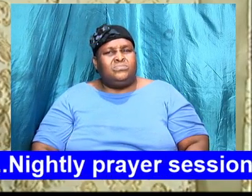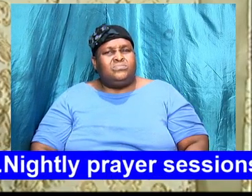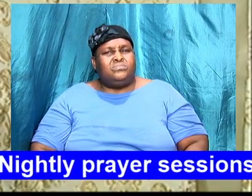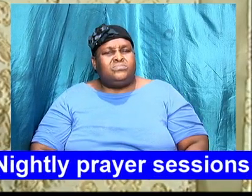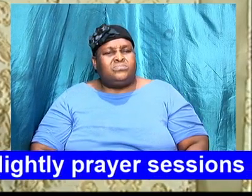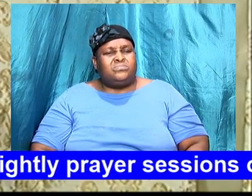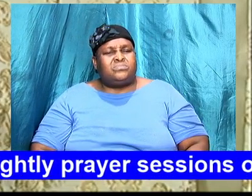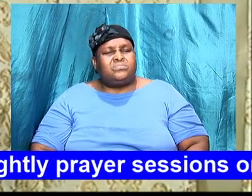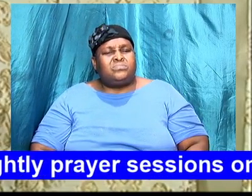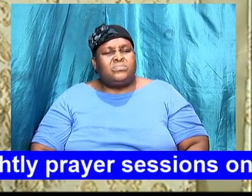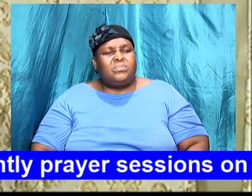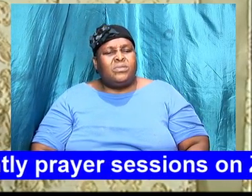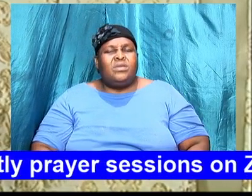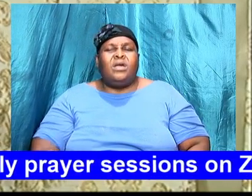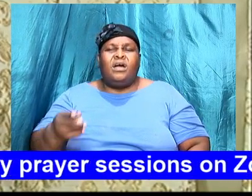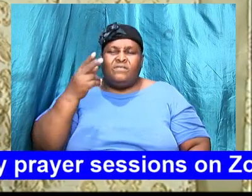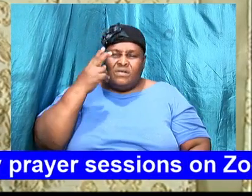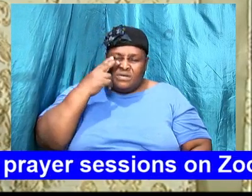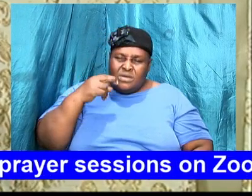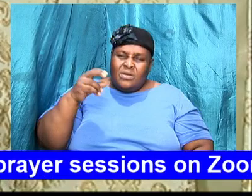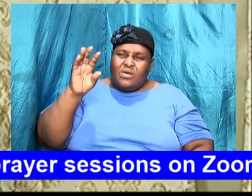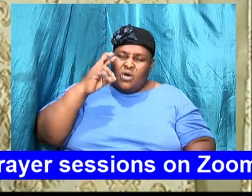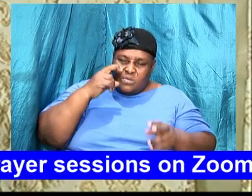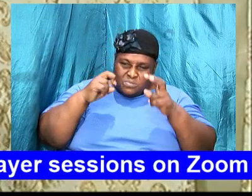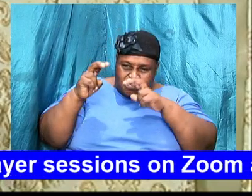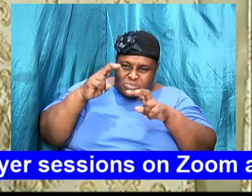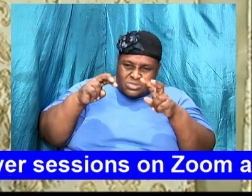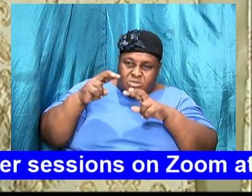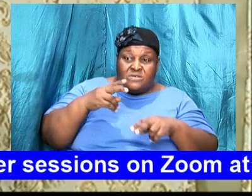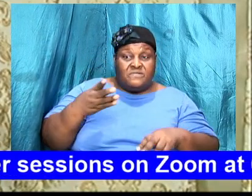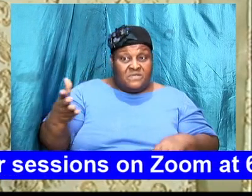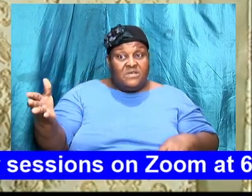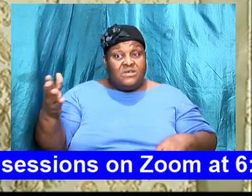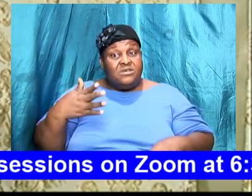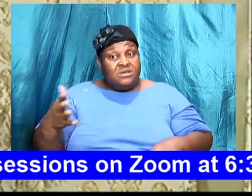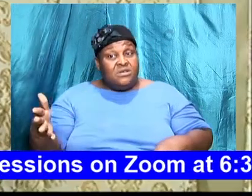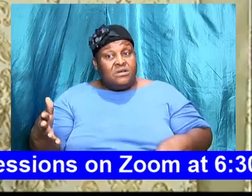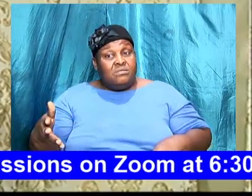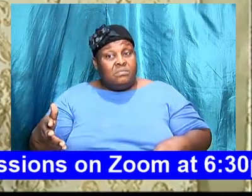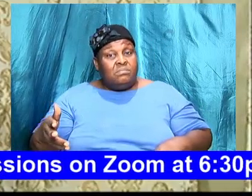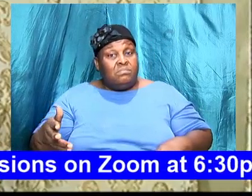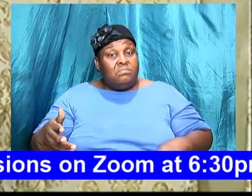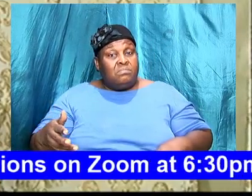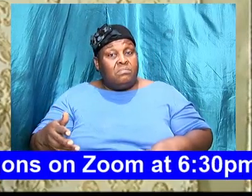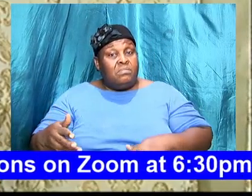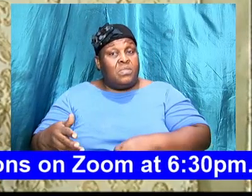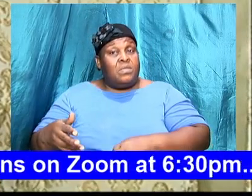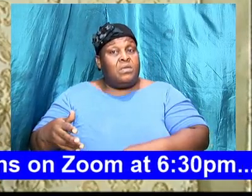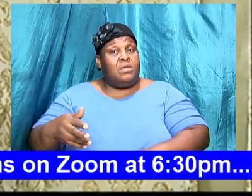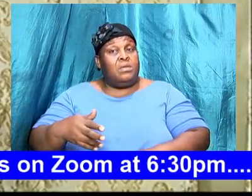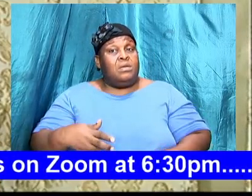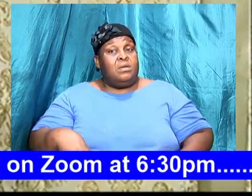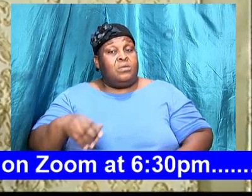so you have to look at these things him have ambition him ambitious